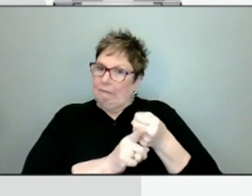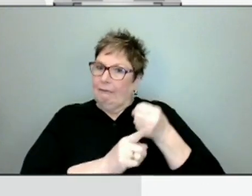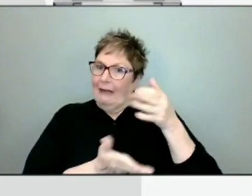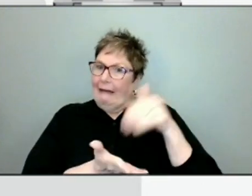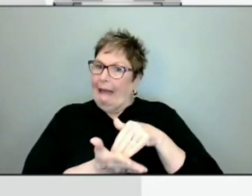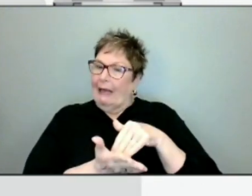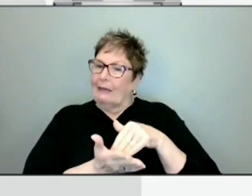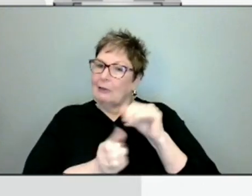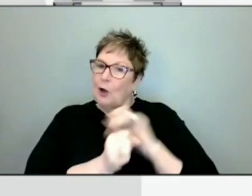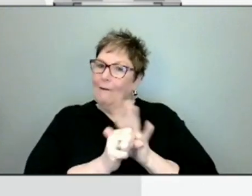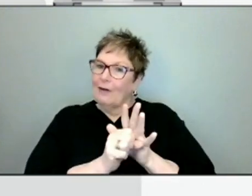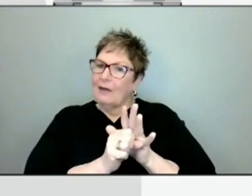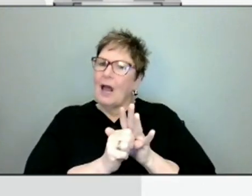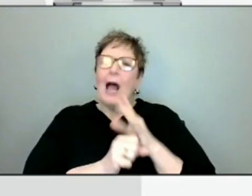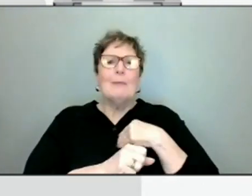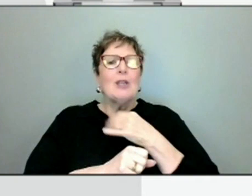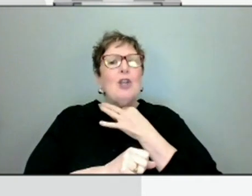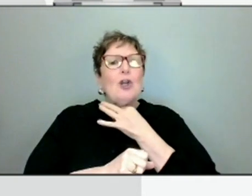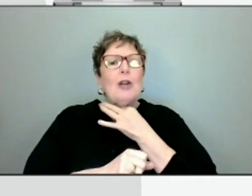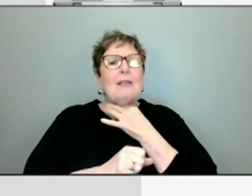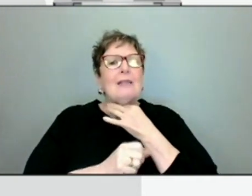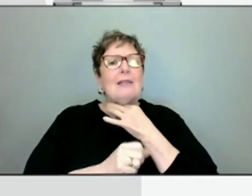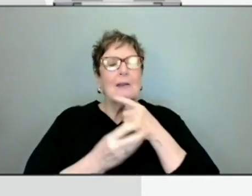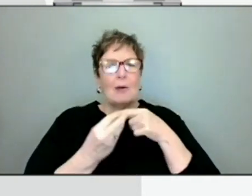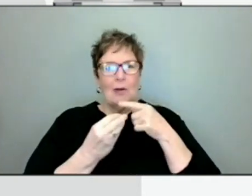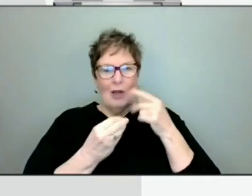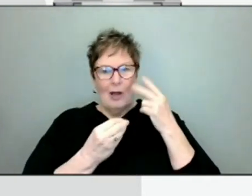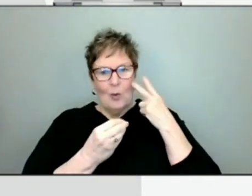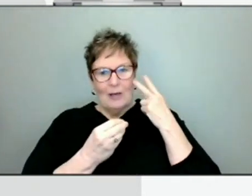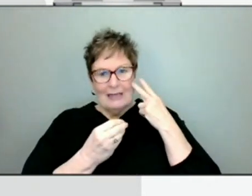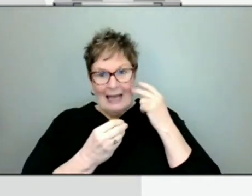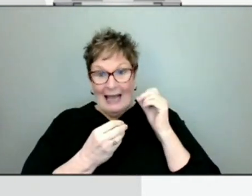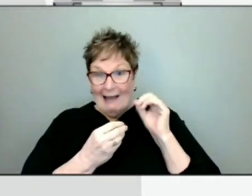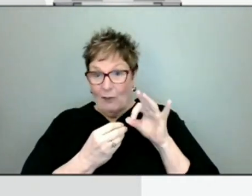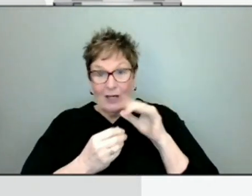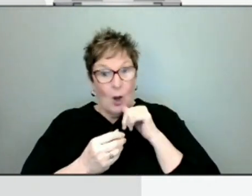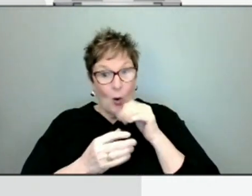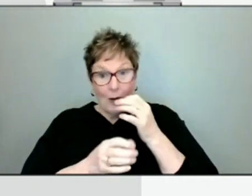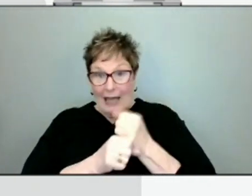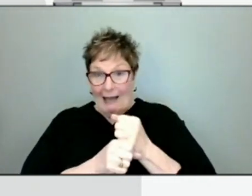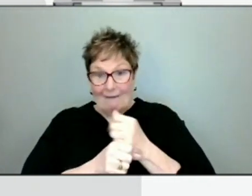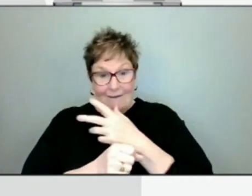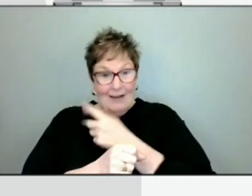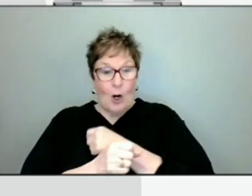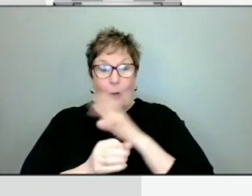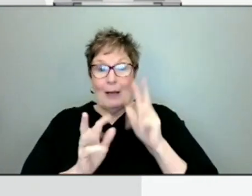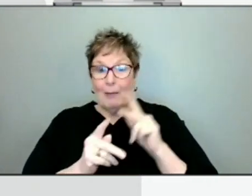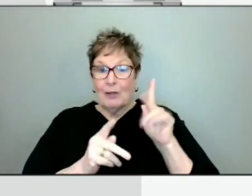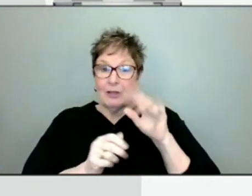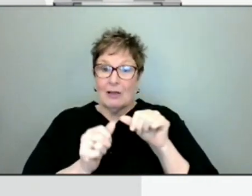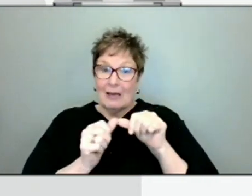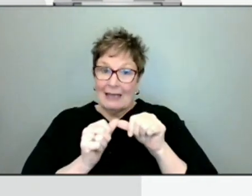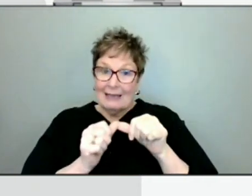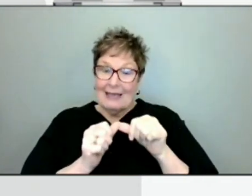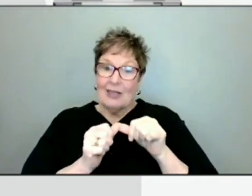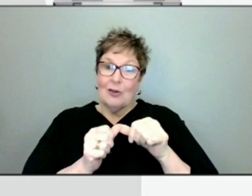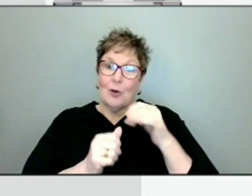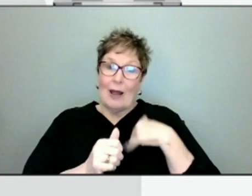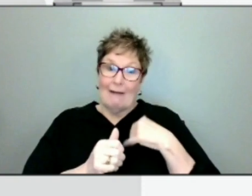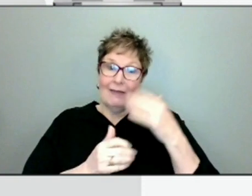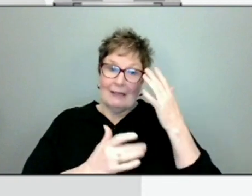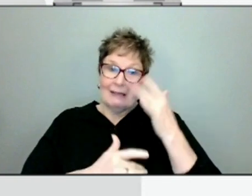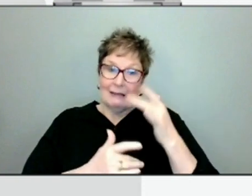I guess I'm just kind of curious what we're looking at as far as like if we don't get people vaccinated, are we just going to continue to have this like